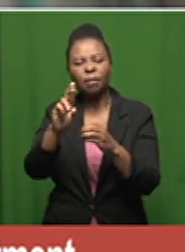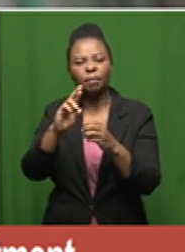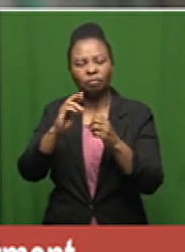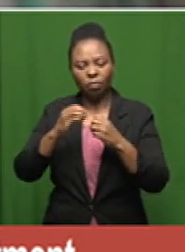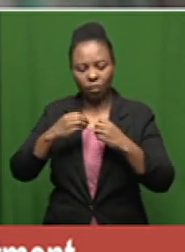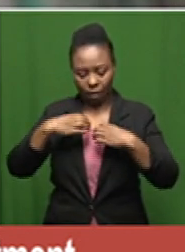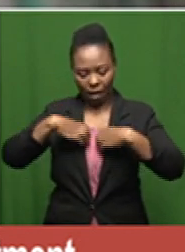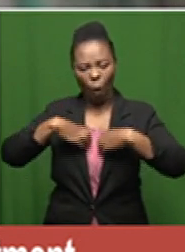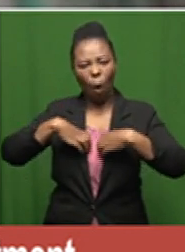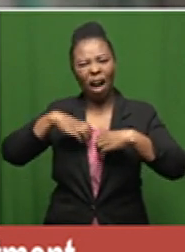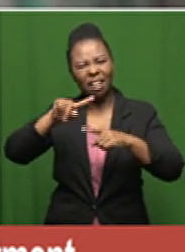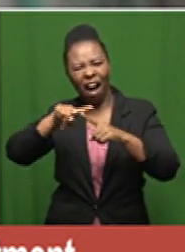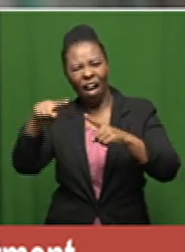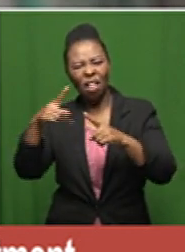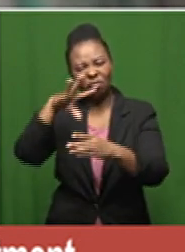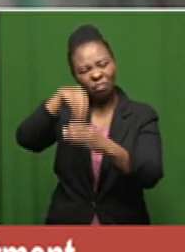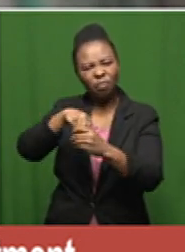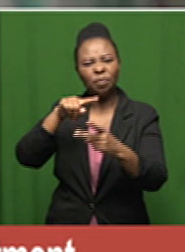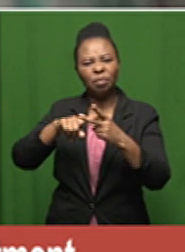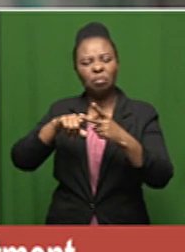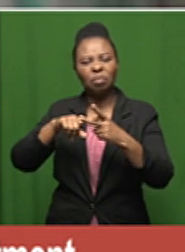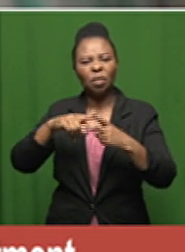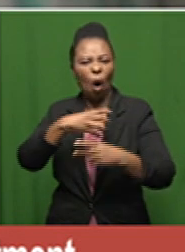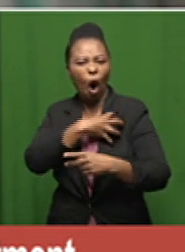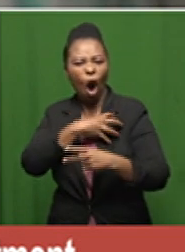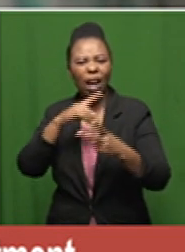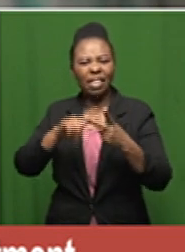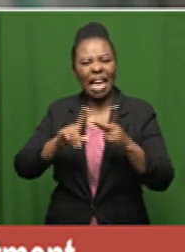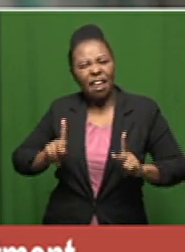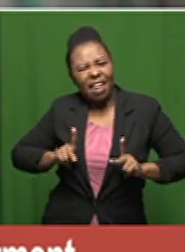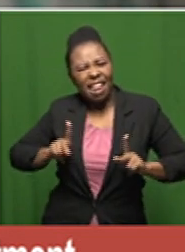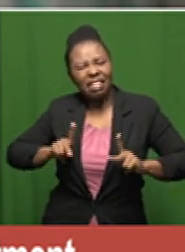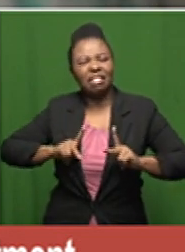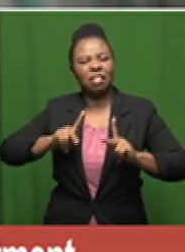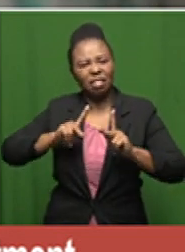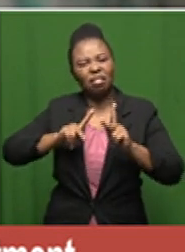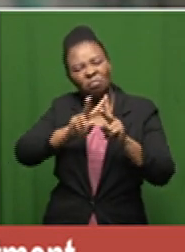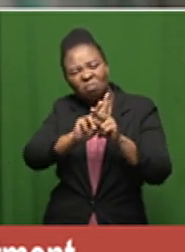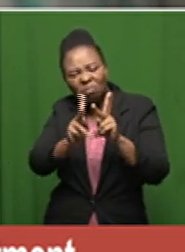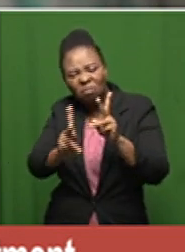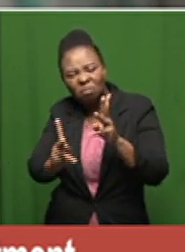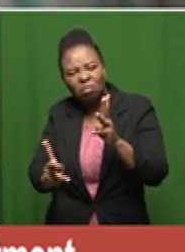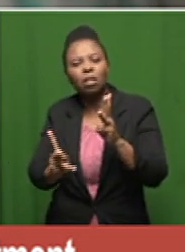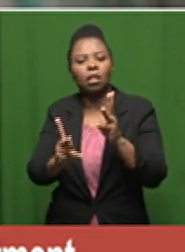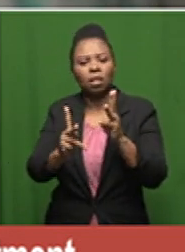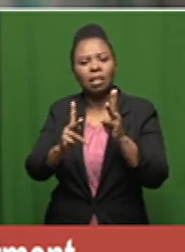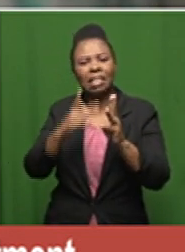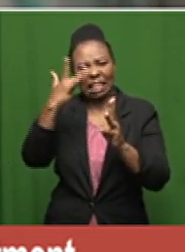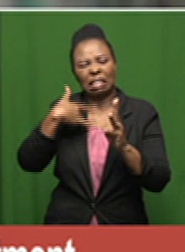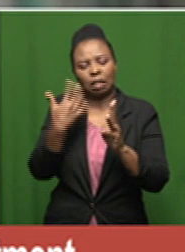there are other organs that are involved including the heart and the kidneys and the blood and all sorts of other manifestations there as well